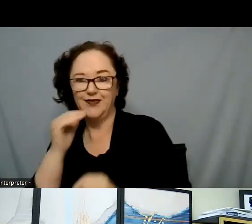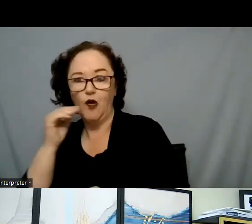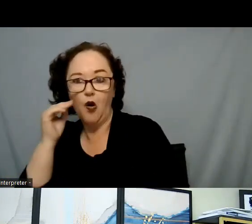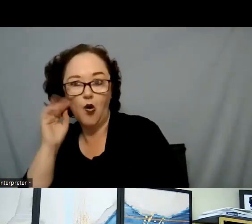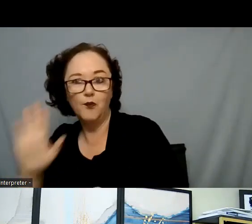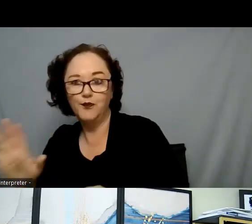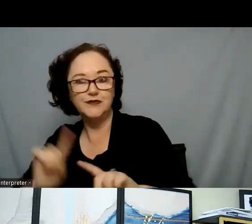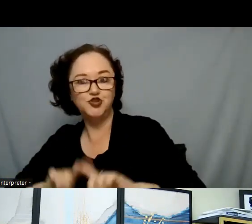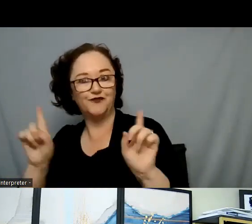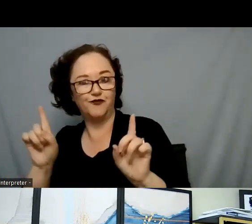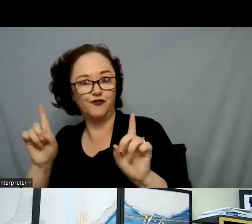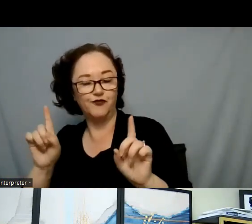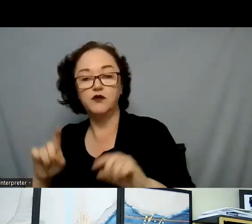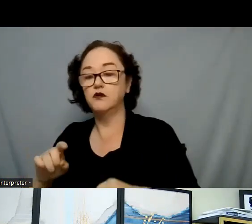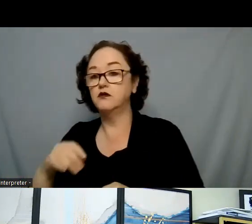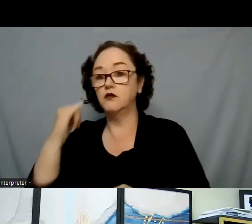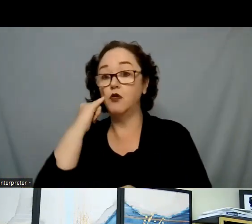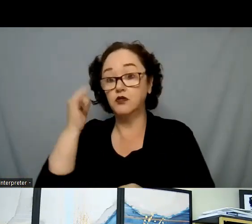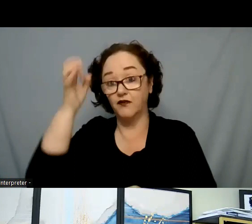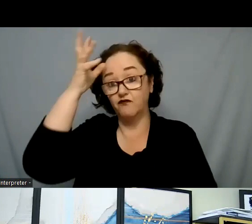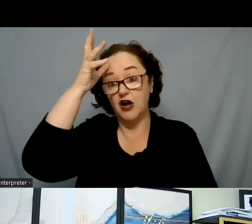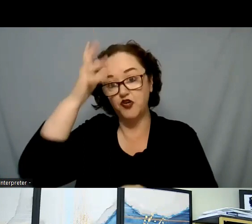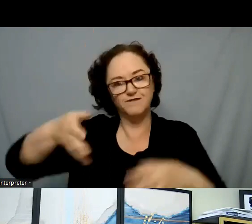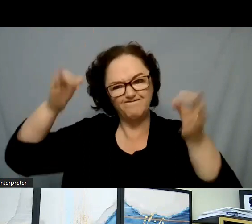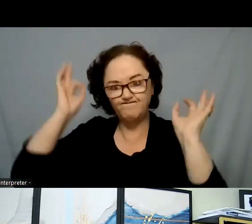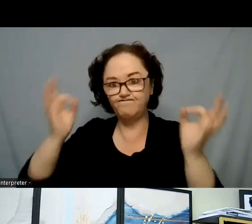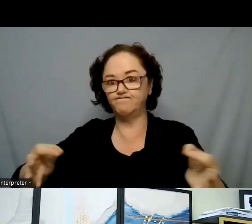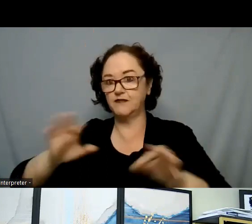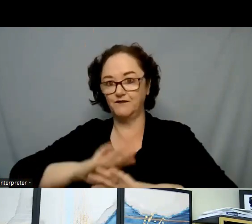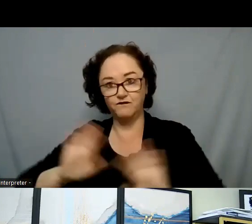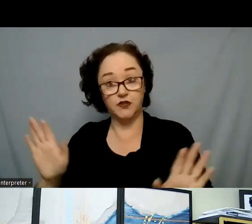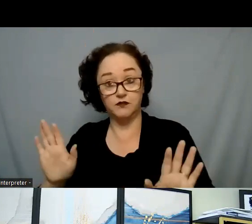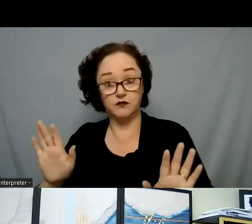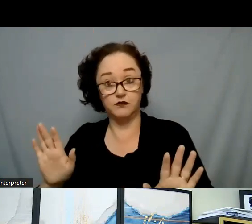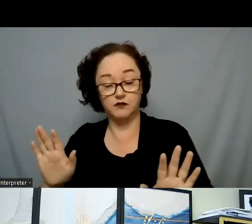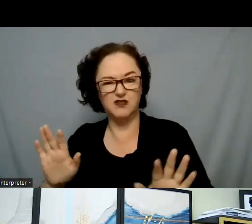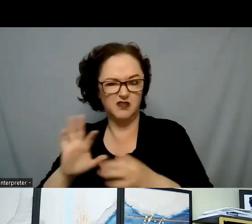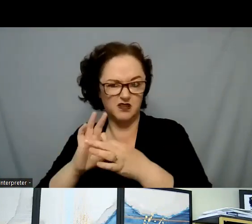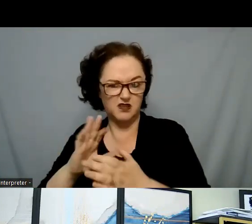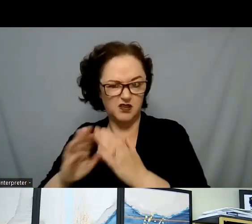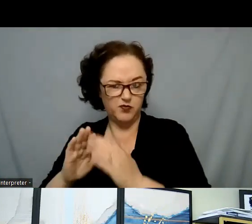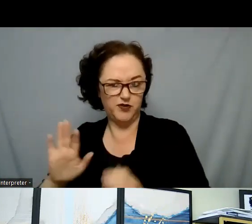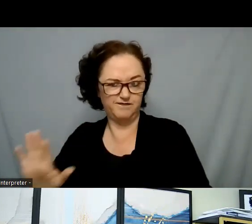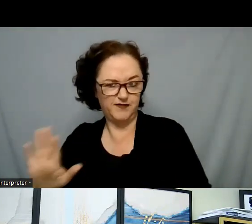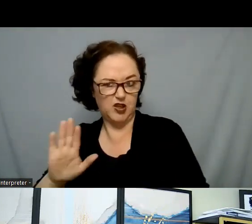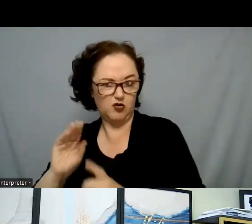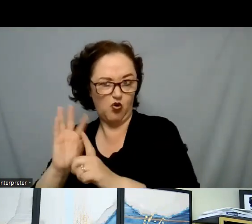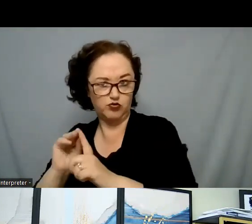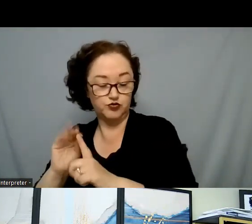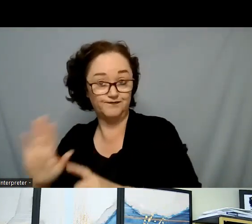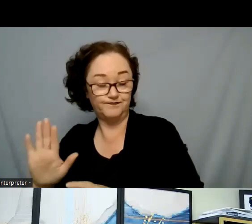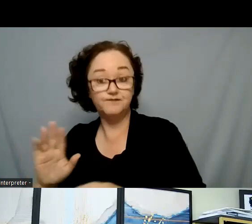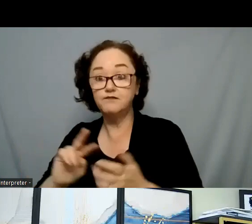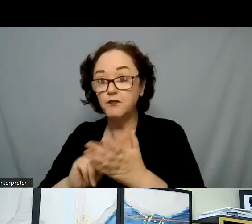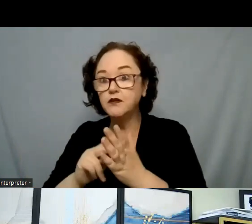male, if the father has the final say, in that community, then it's going to be important to partner